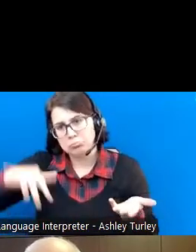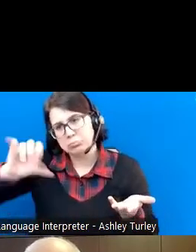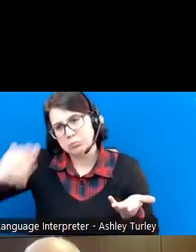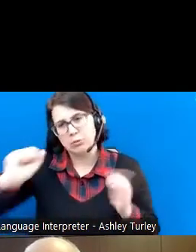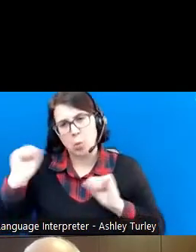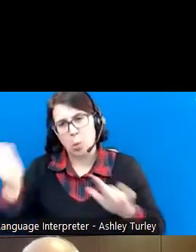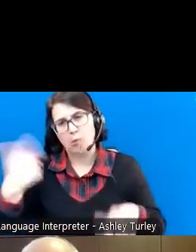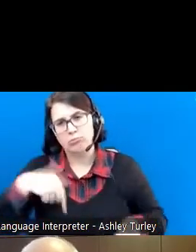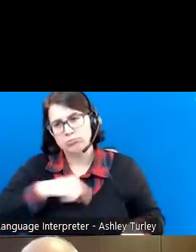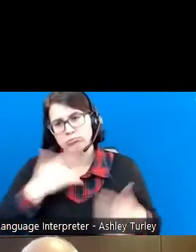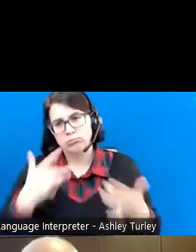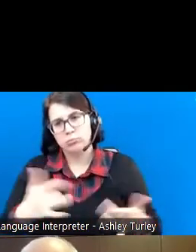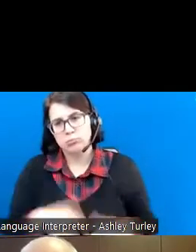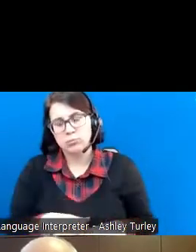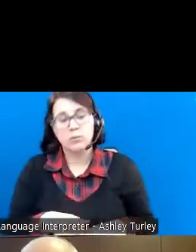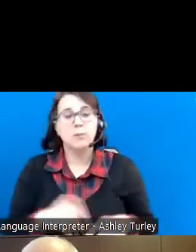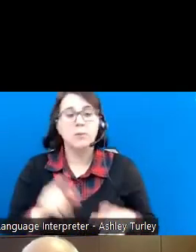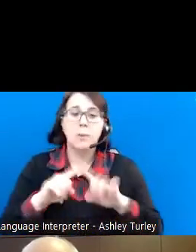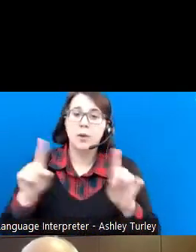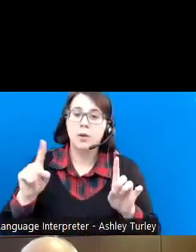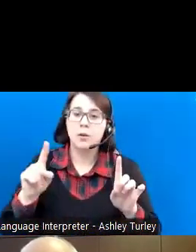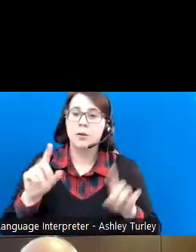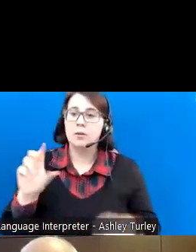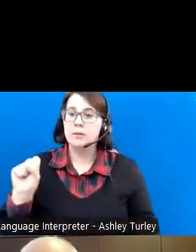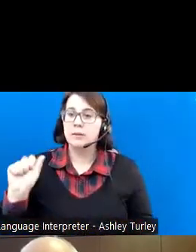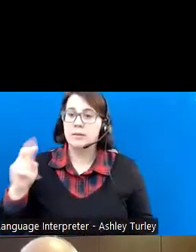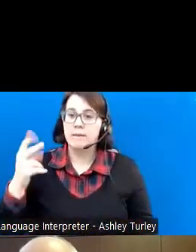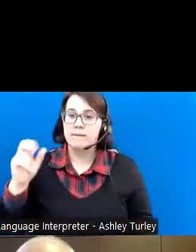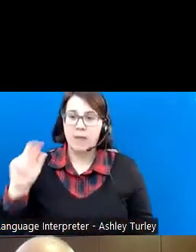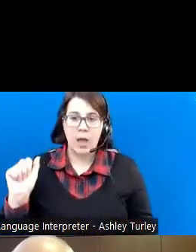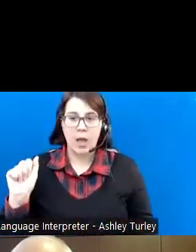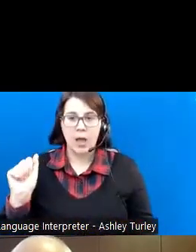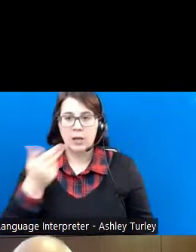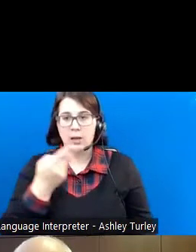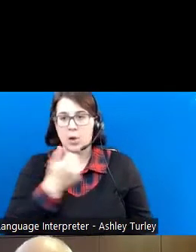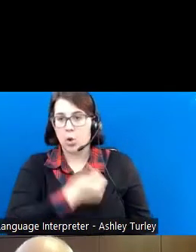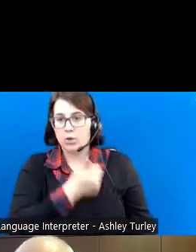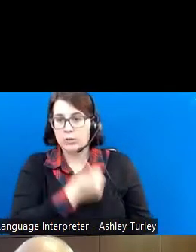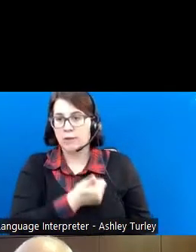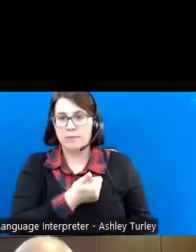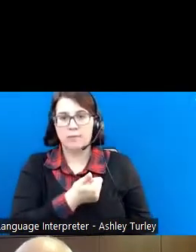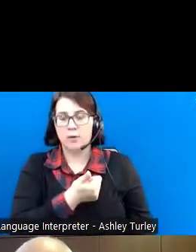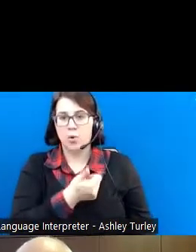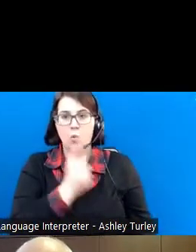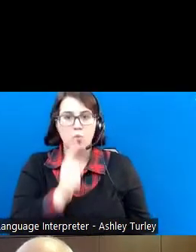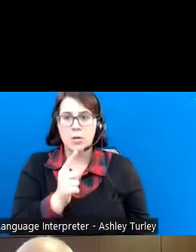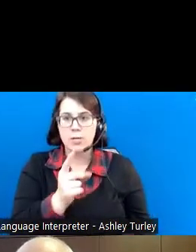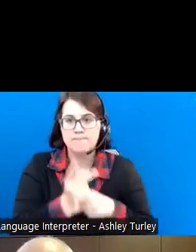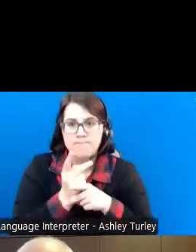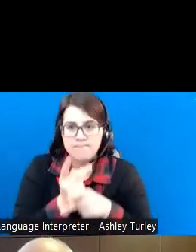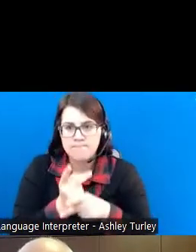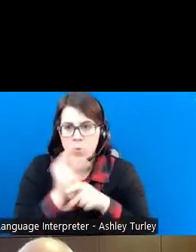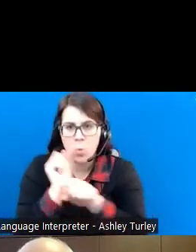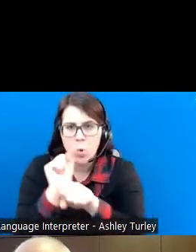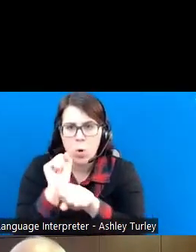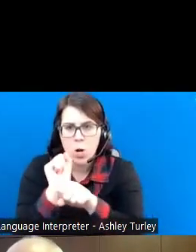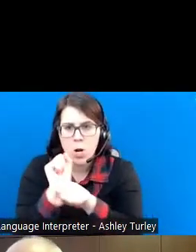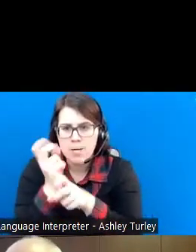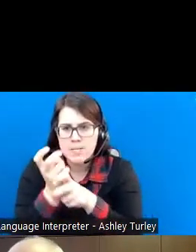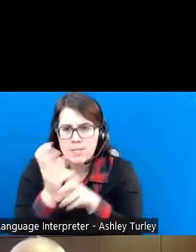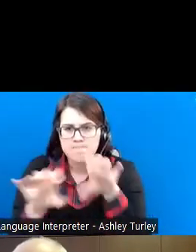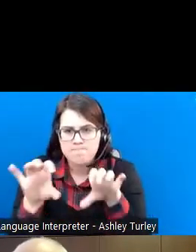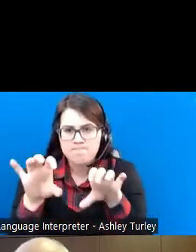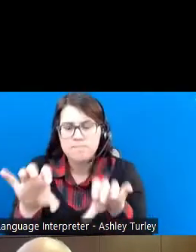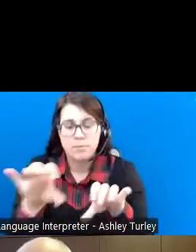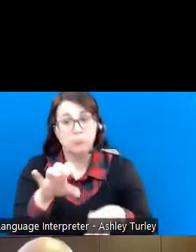I think Savannah impressed me as being a very conscientious, hard worker. She happens to